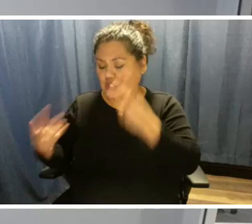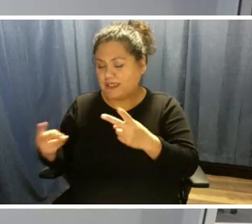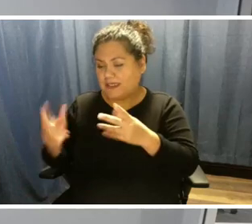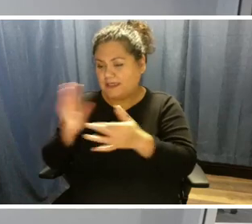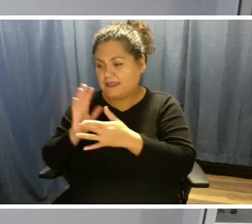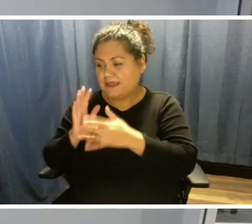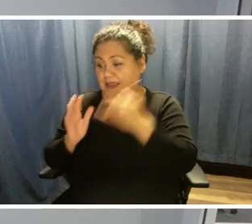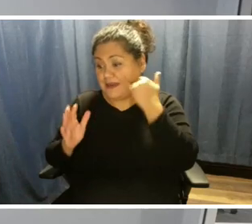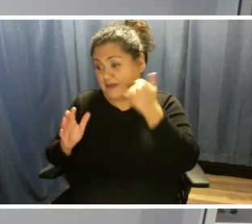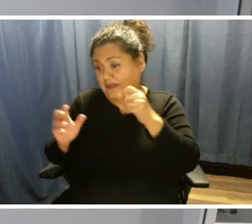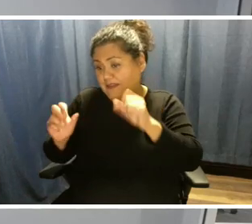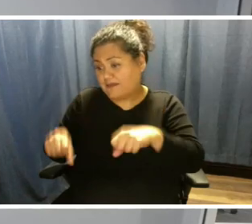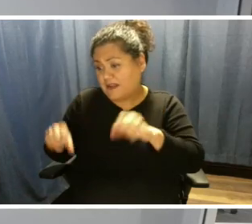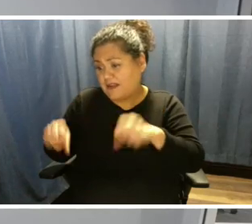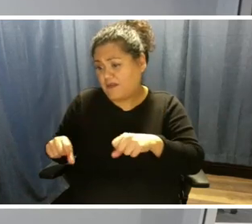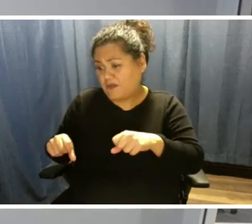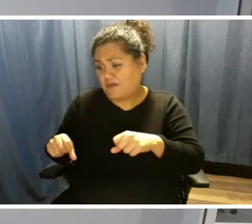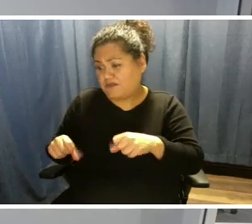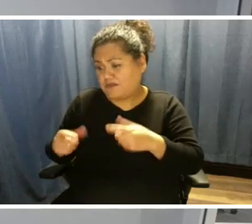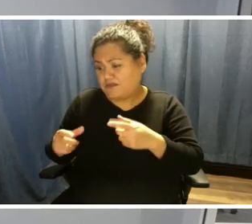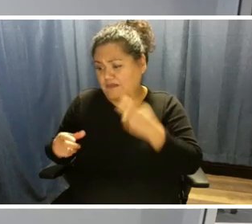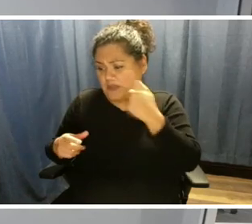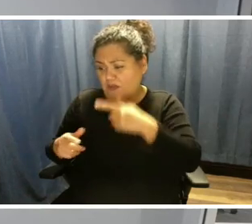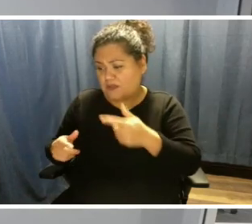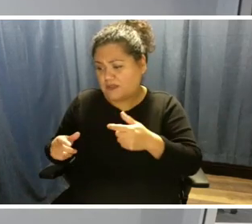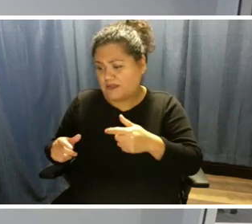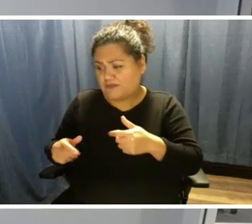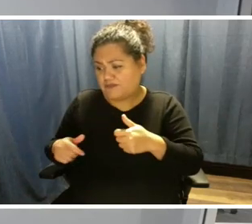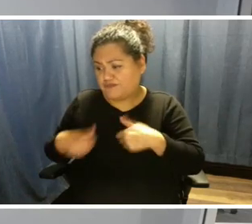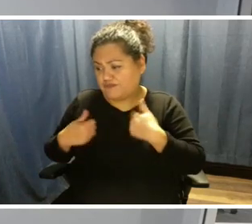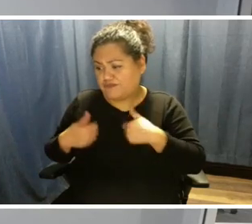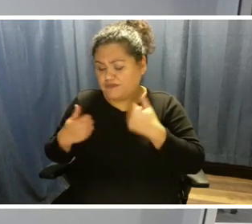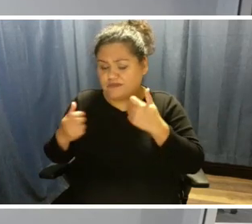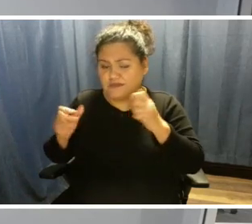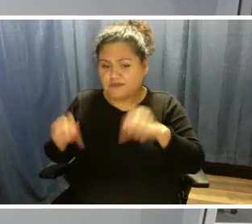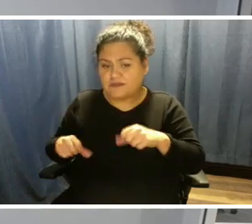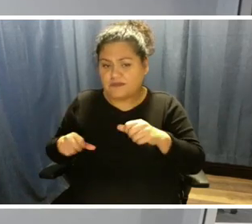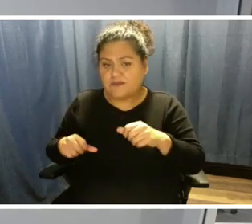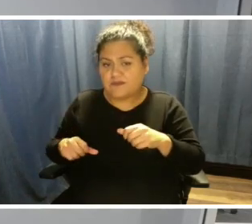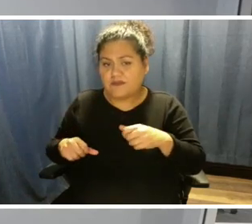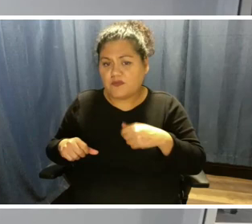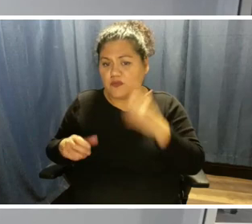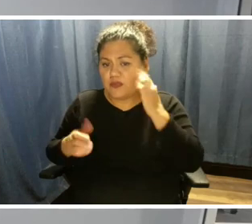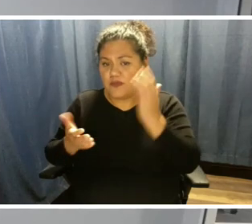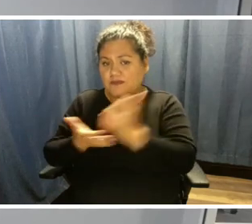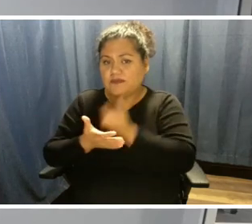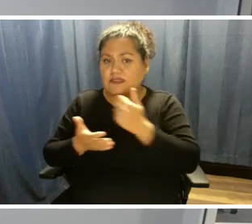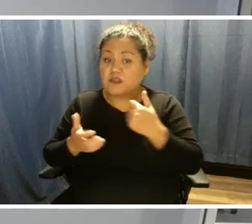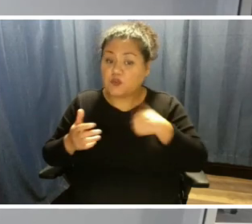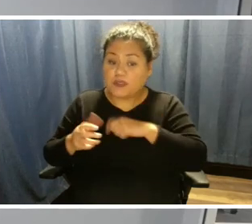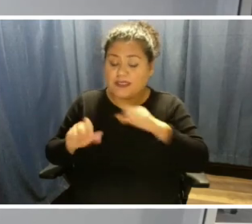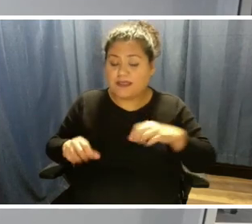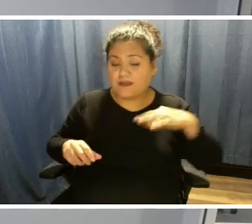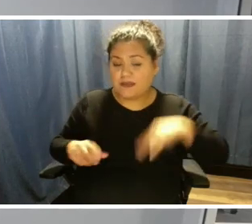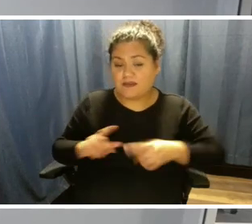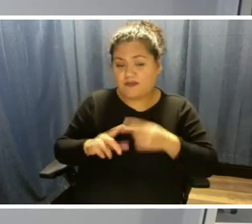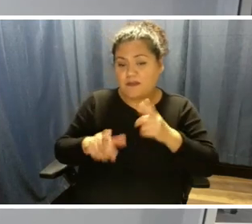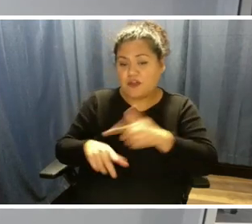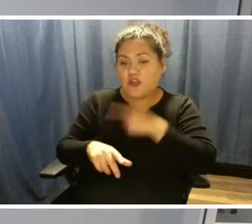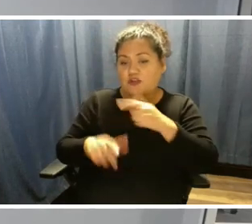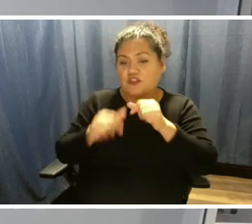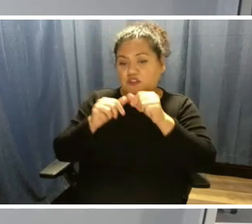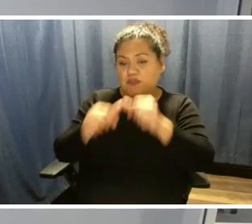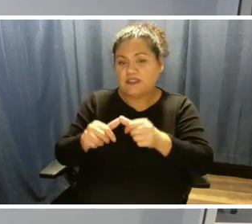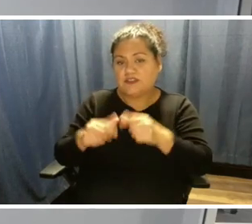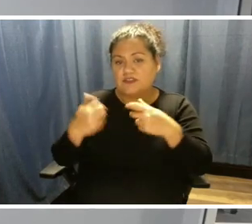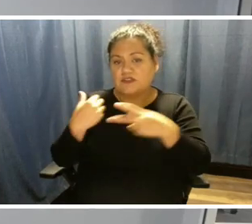viable, we will certainly use it because we could benefit greatly from longer duration storage and